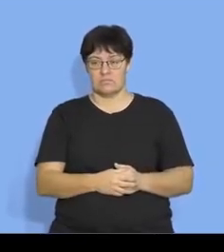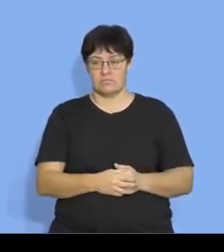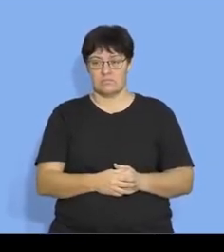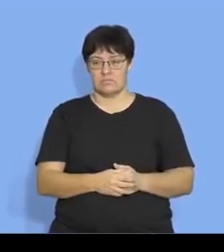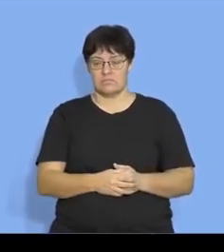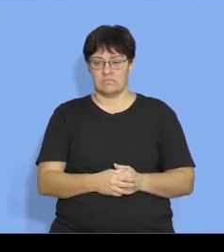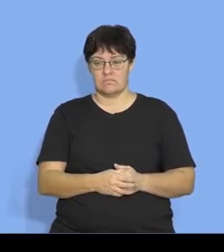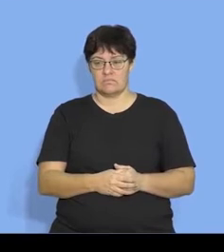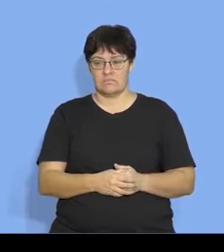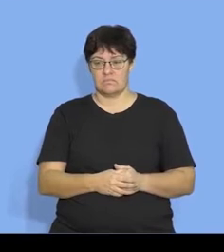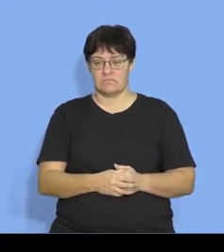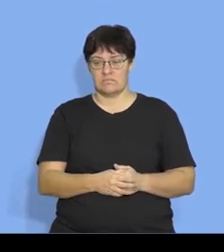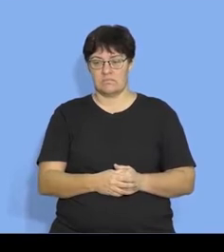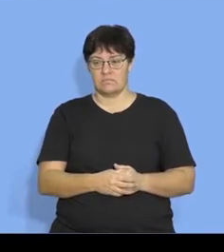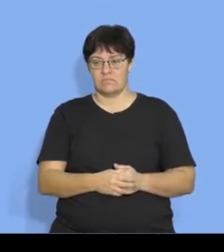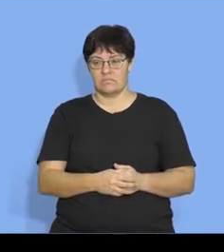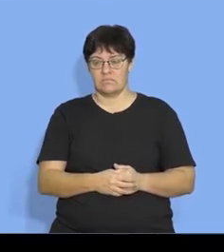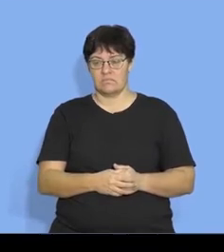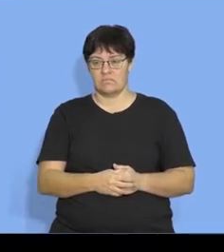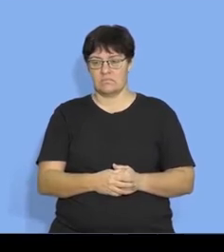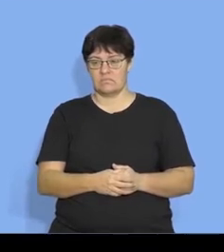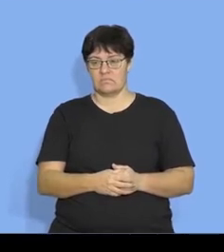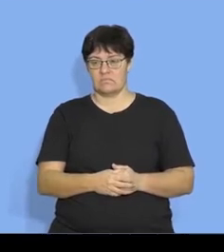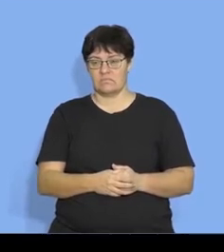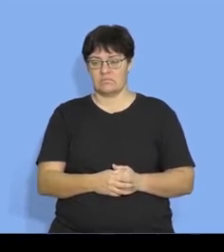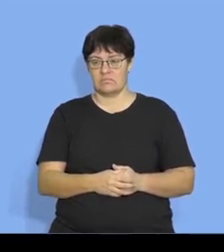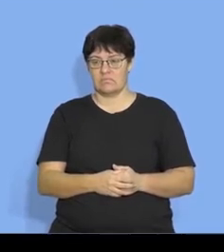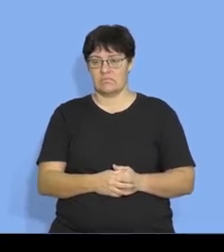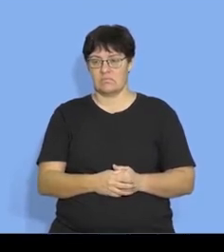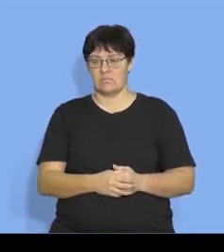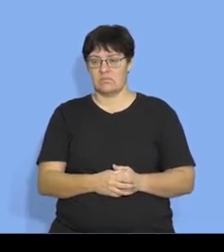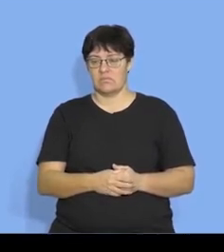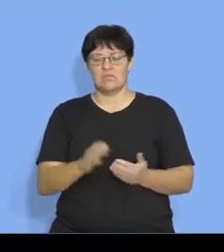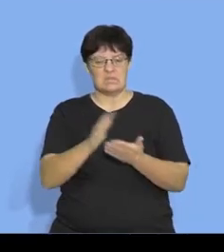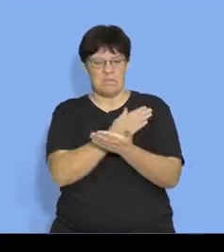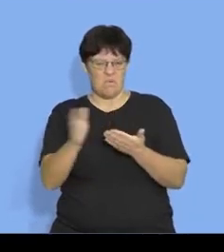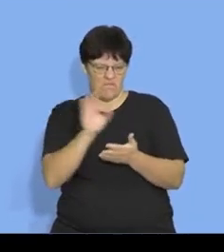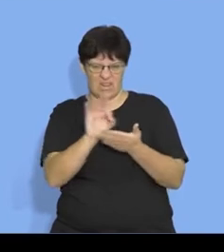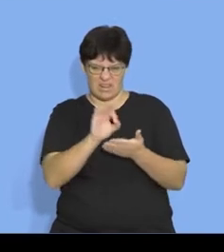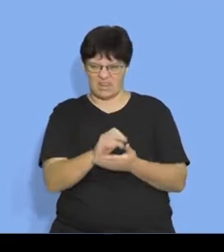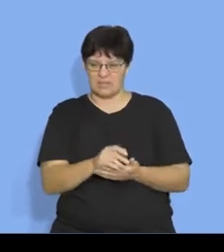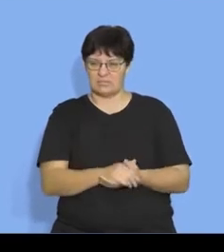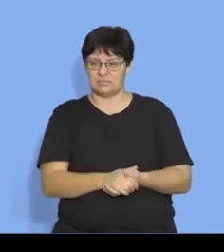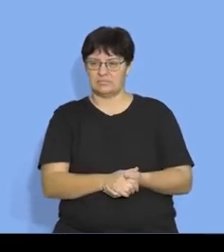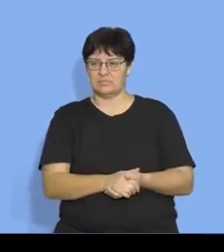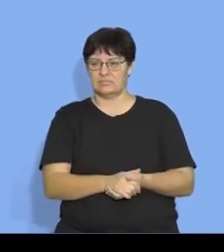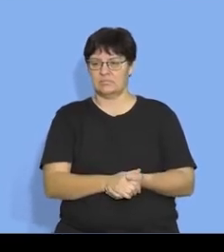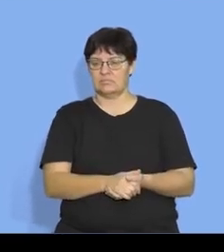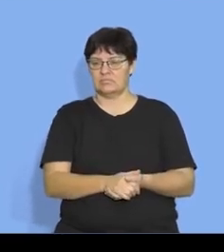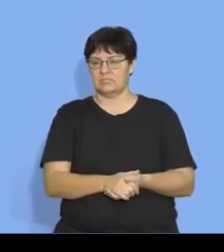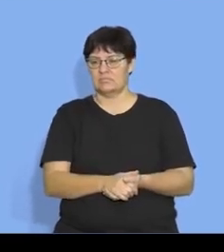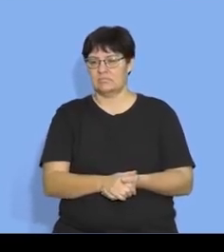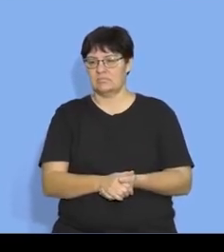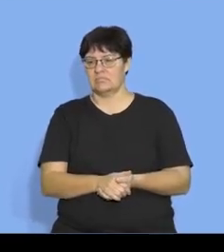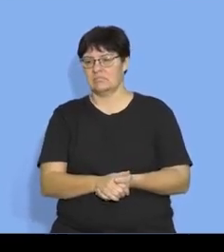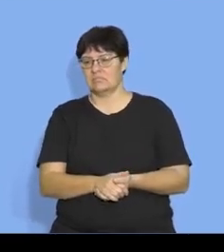let's now consider and there's lots of things written all over here so let's just take some of this out because it's going to make it a bit